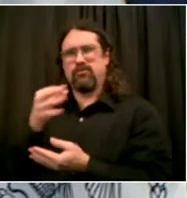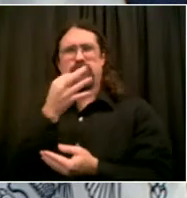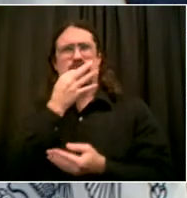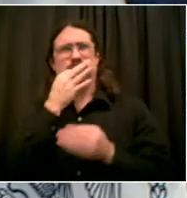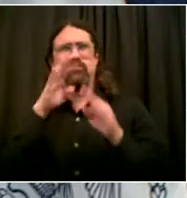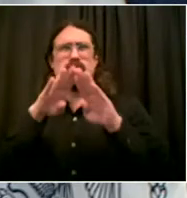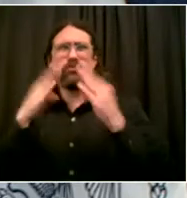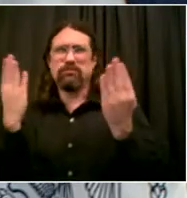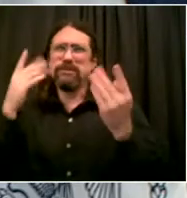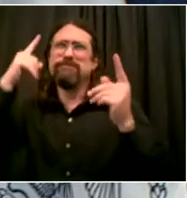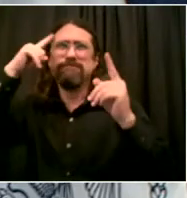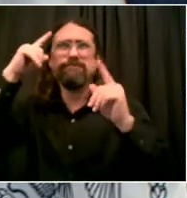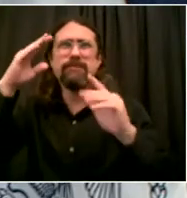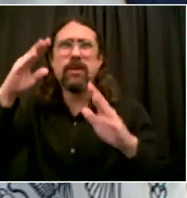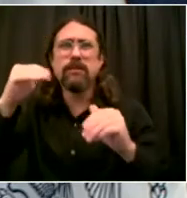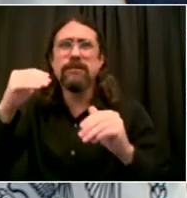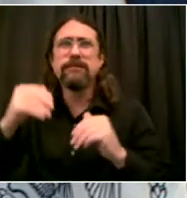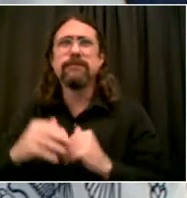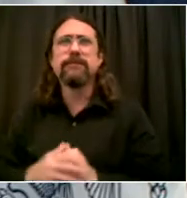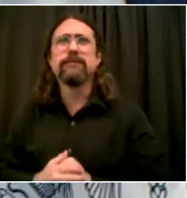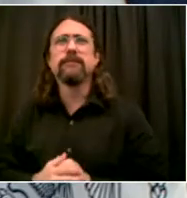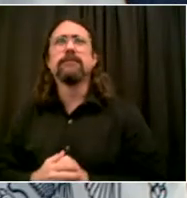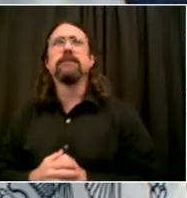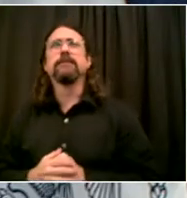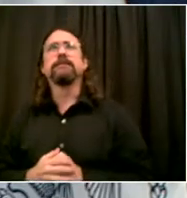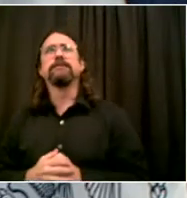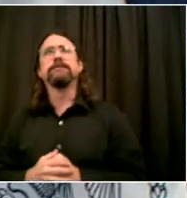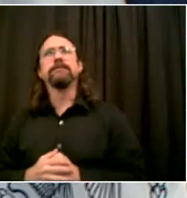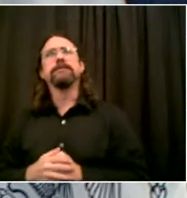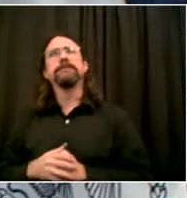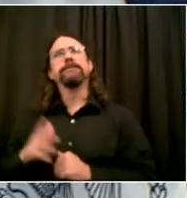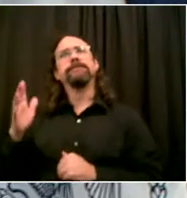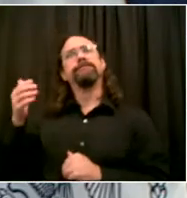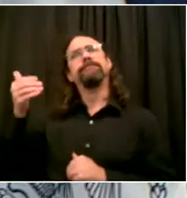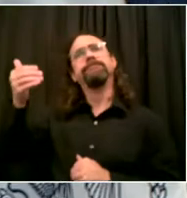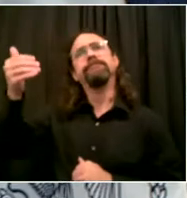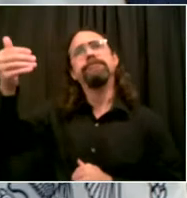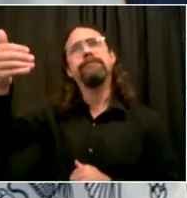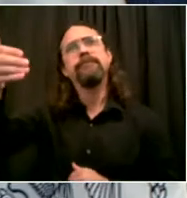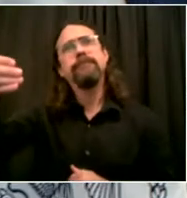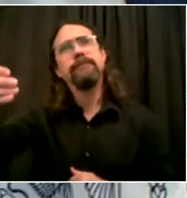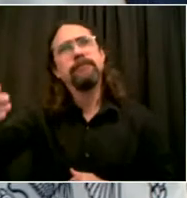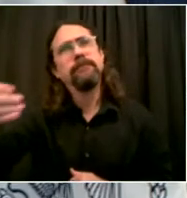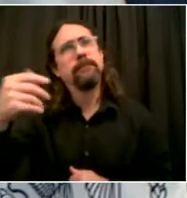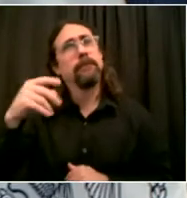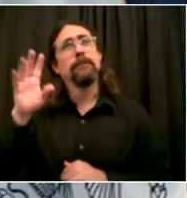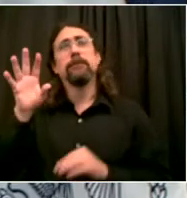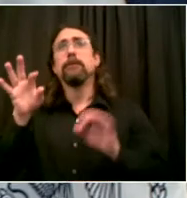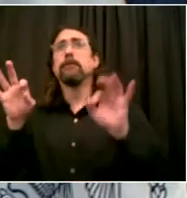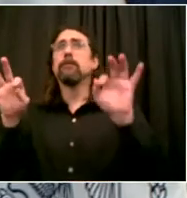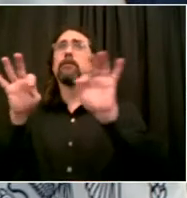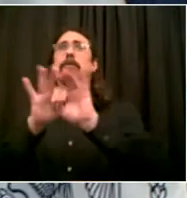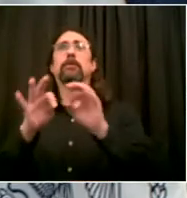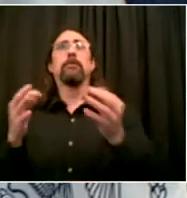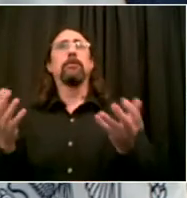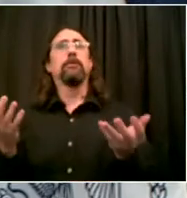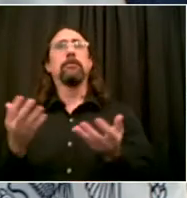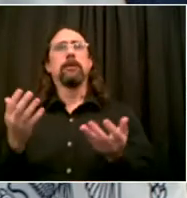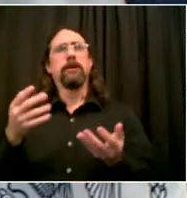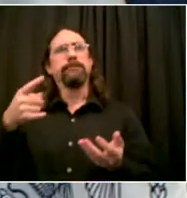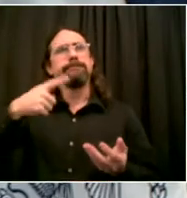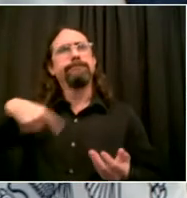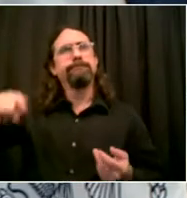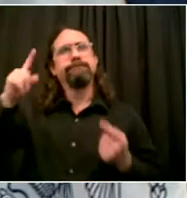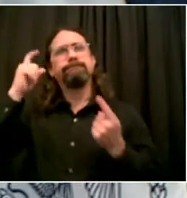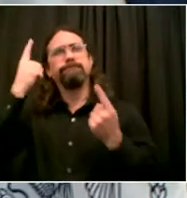of the dire need? How do we do that? How do we protect those programs? What precautions do we need to put in place?